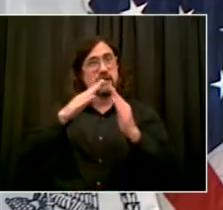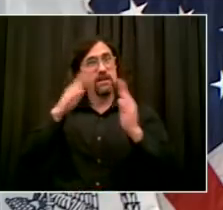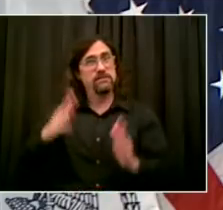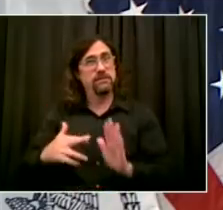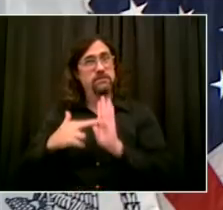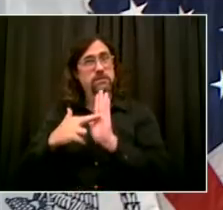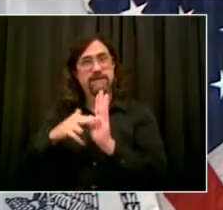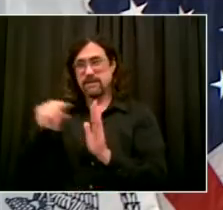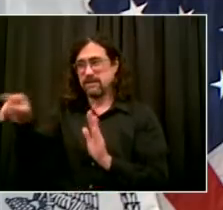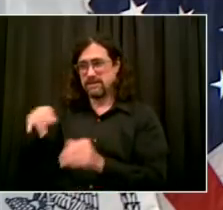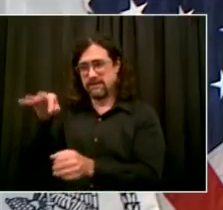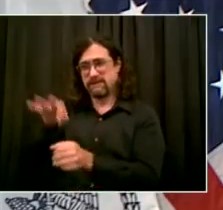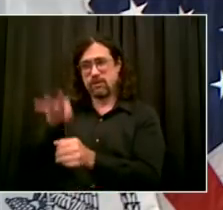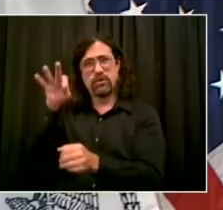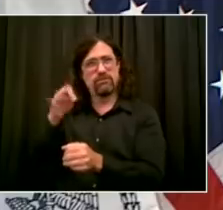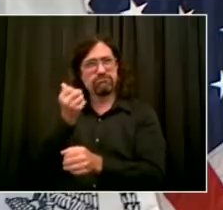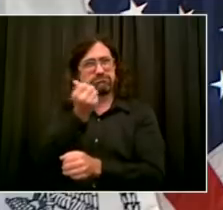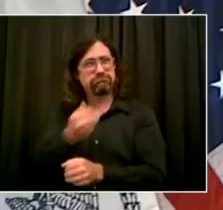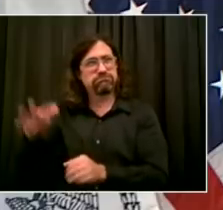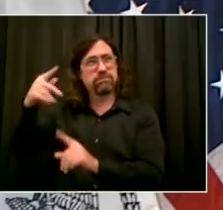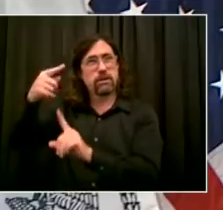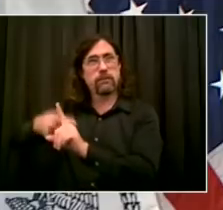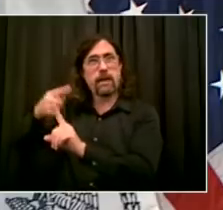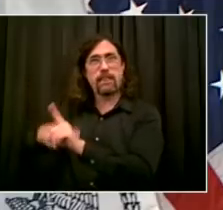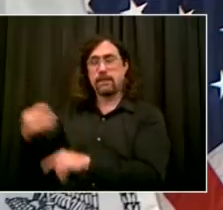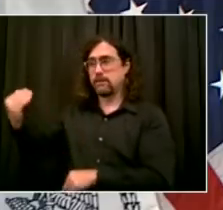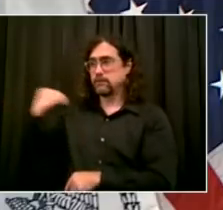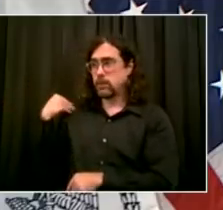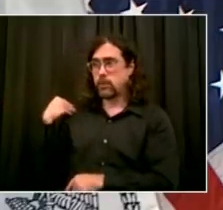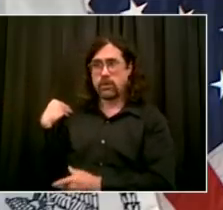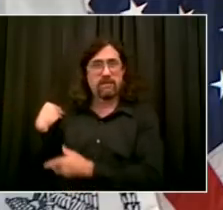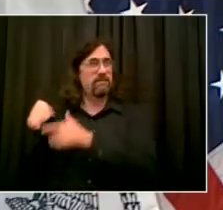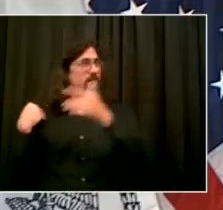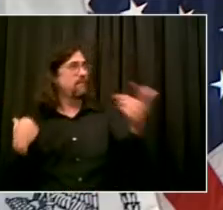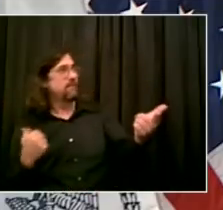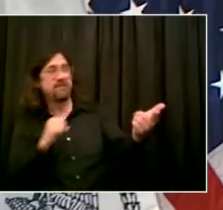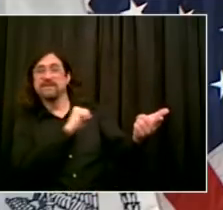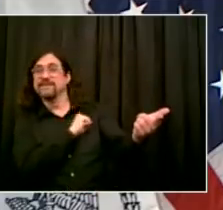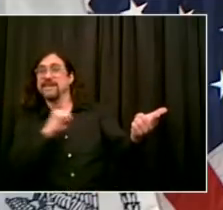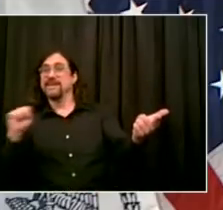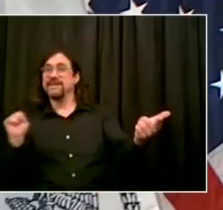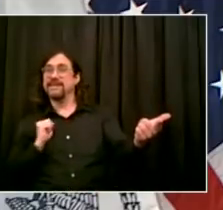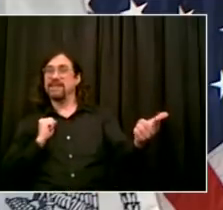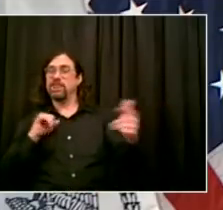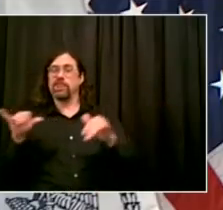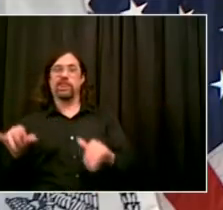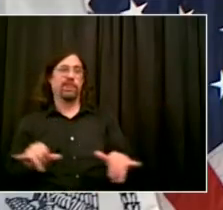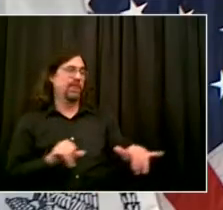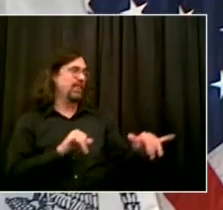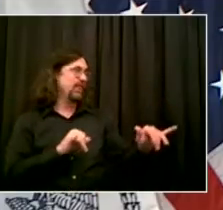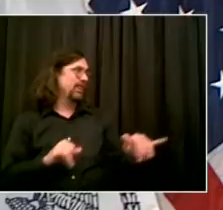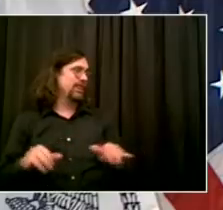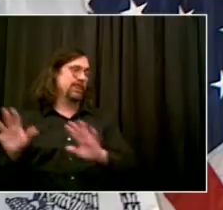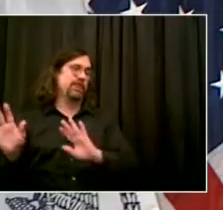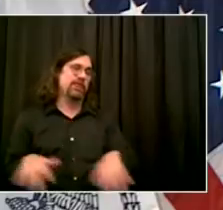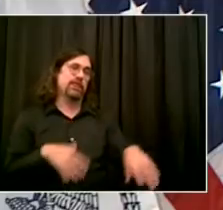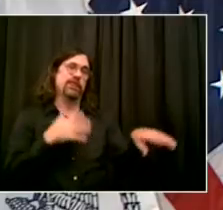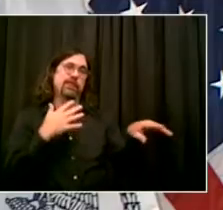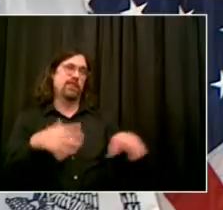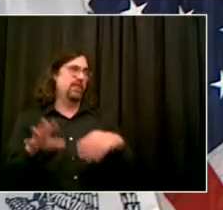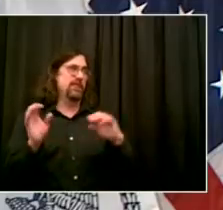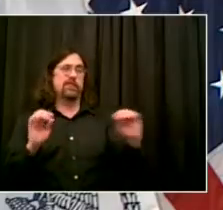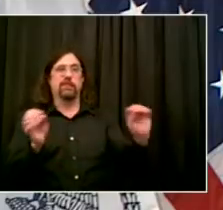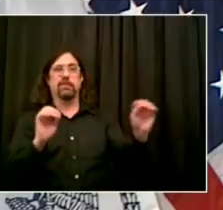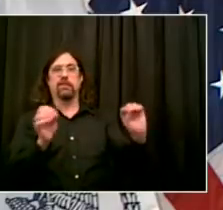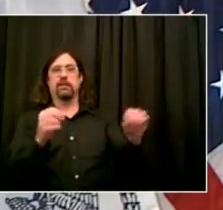times to aid for cities and states. So therefore, I'd say to the partnership, use your power and influence